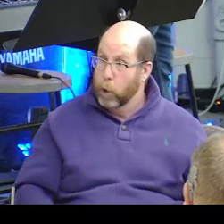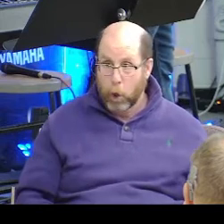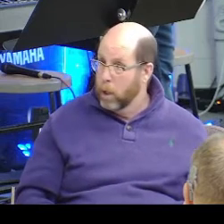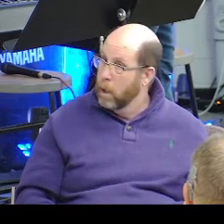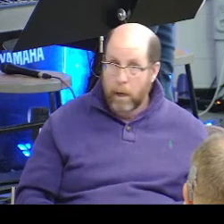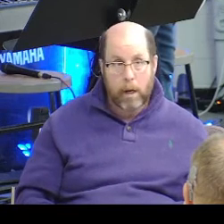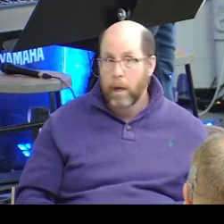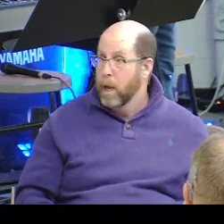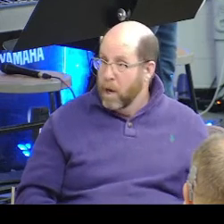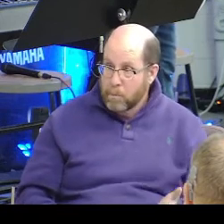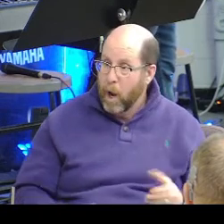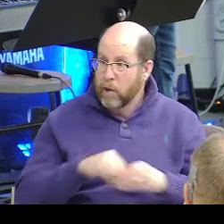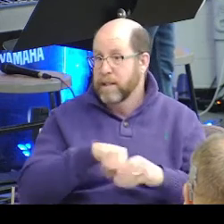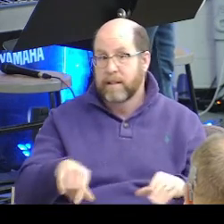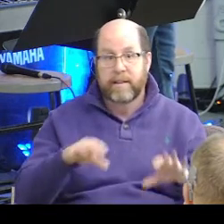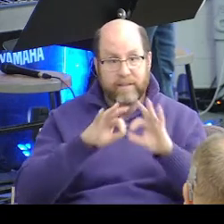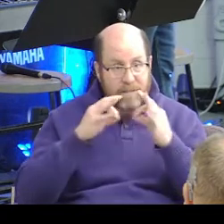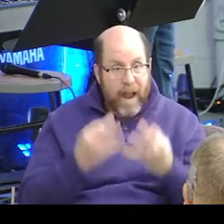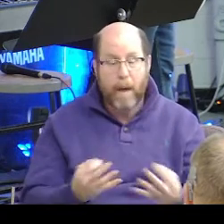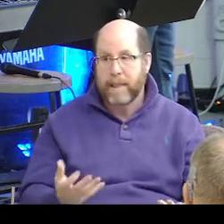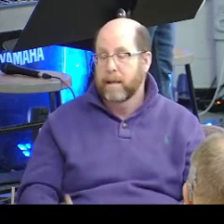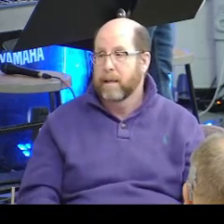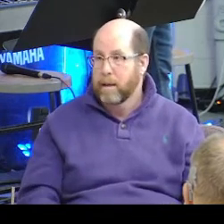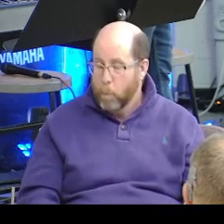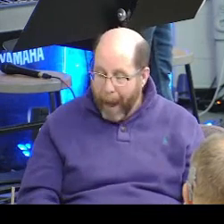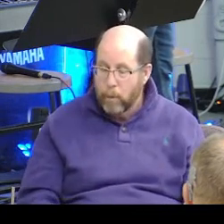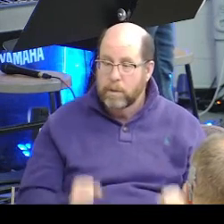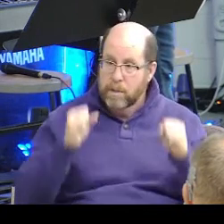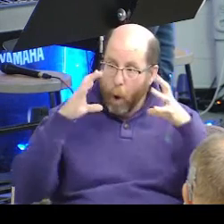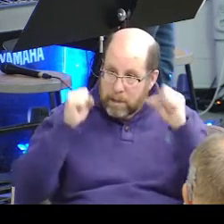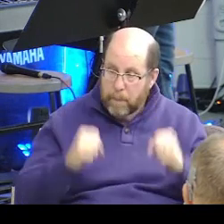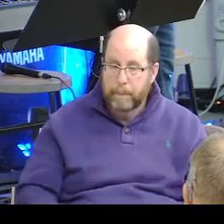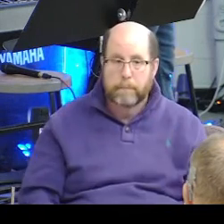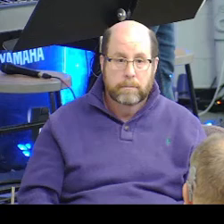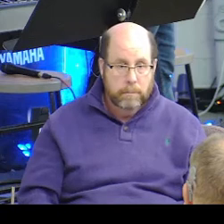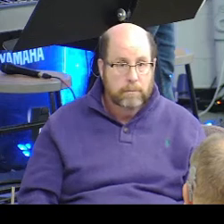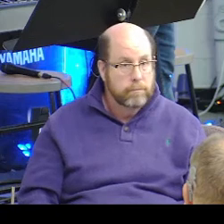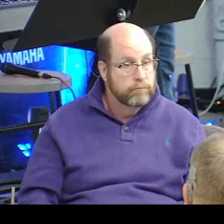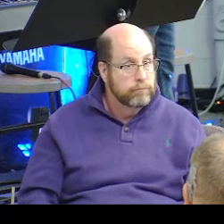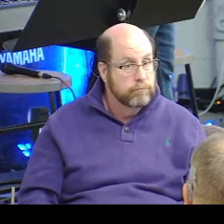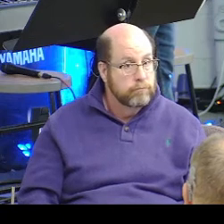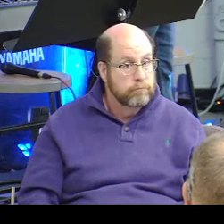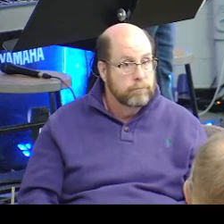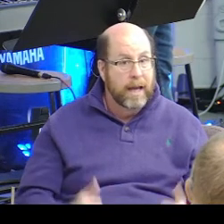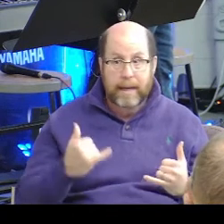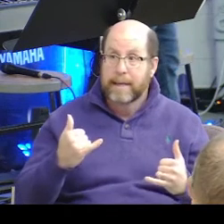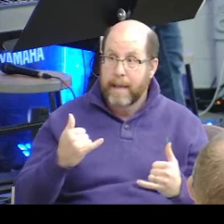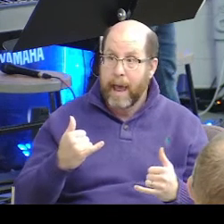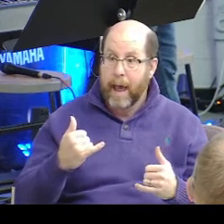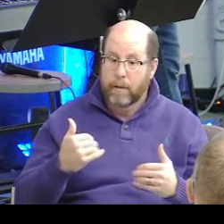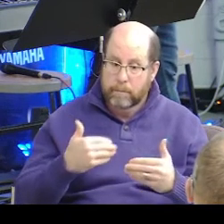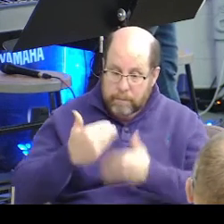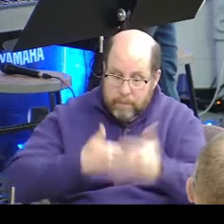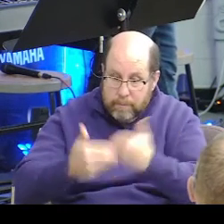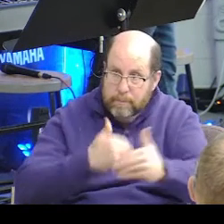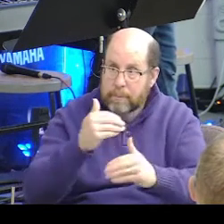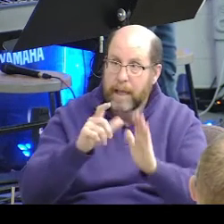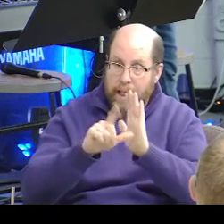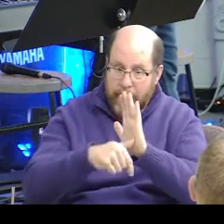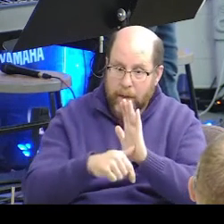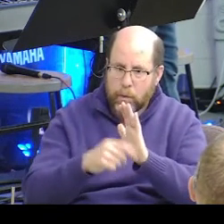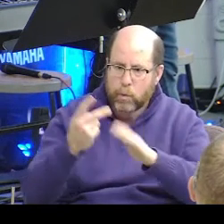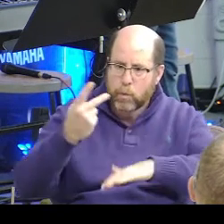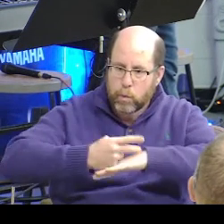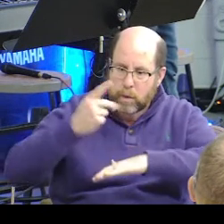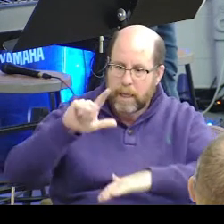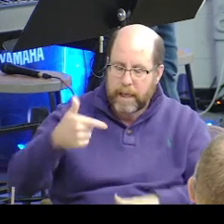mean, he brought her into his family. So it's awesome. And fast forward to later that later that, uh, two